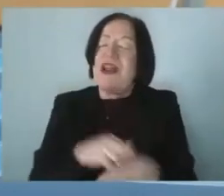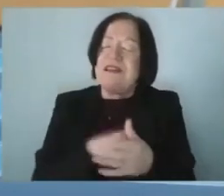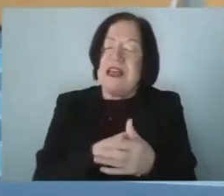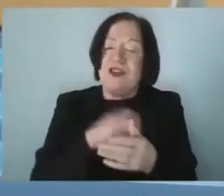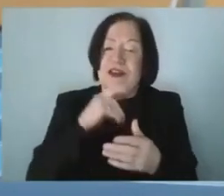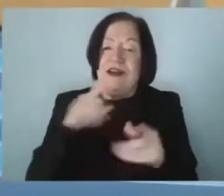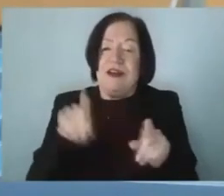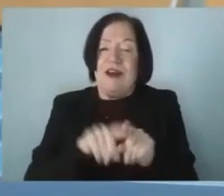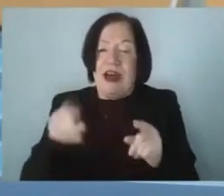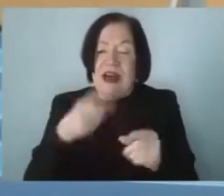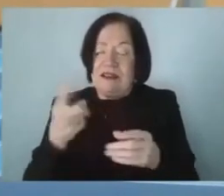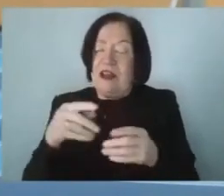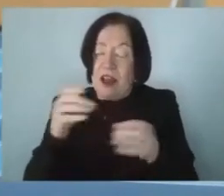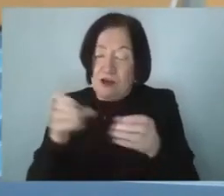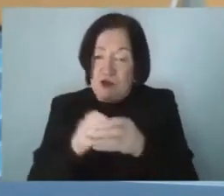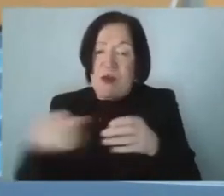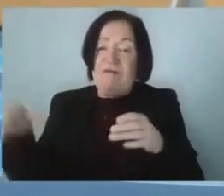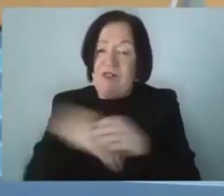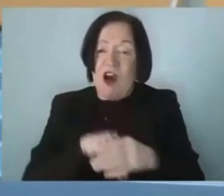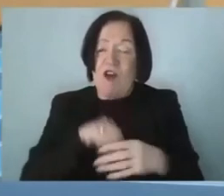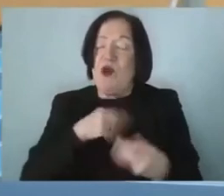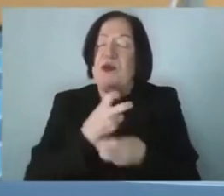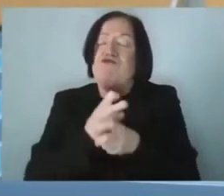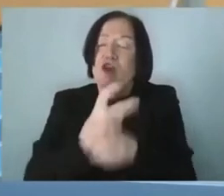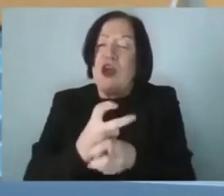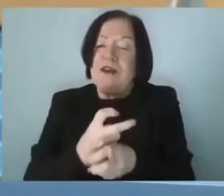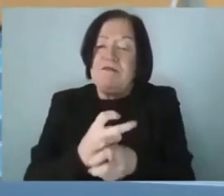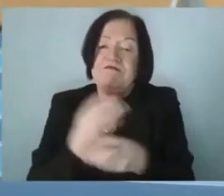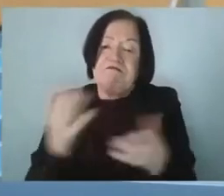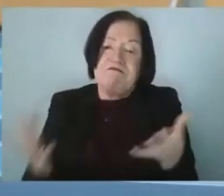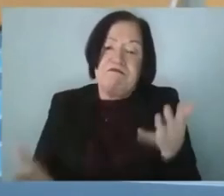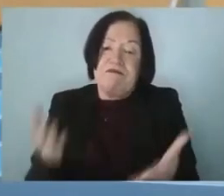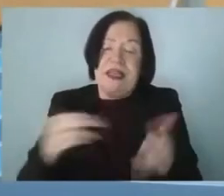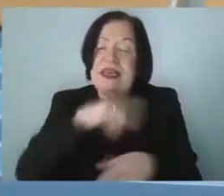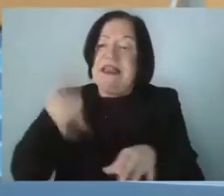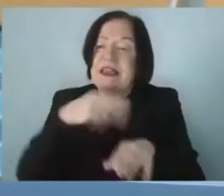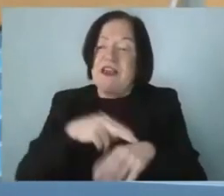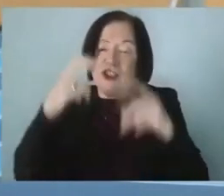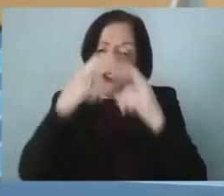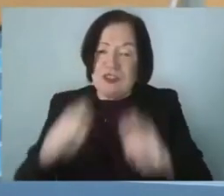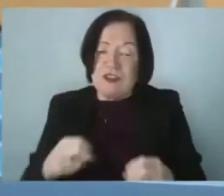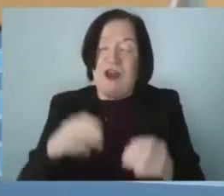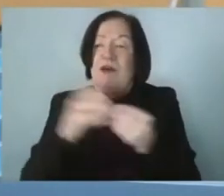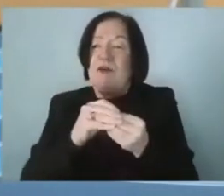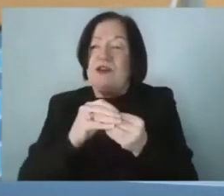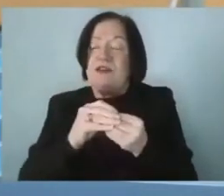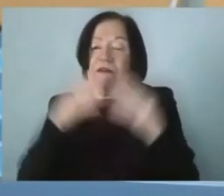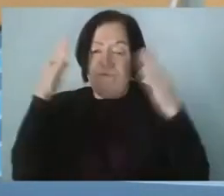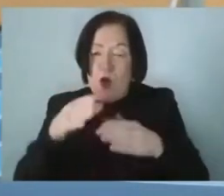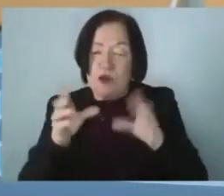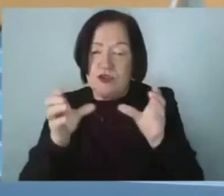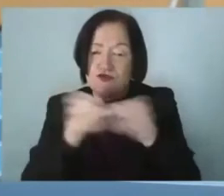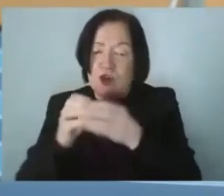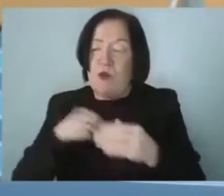from a stakeholder engagement point of view we're going to be running um kind of national survey plus focus groups of ensuring that we're